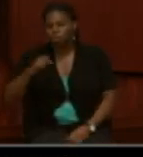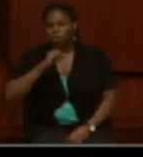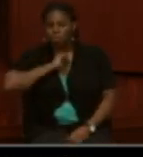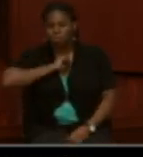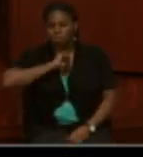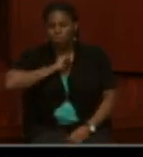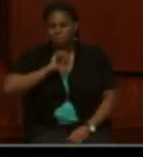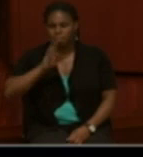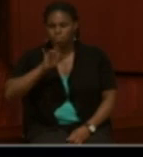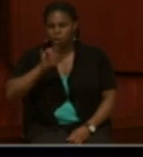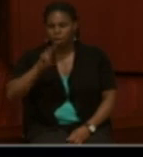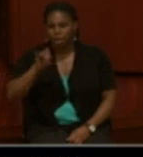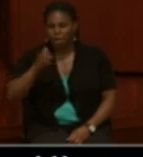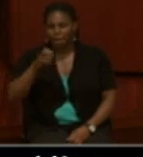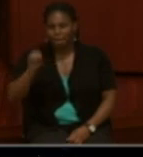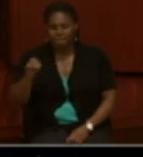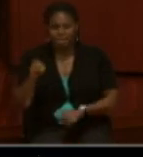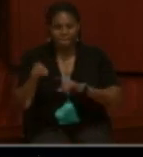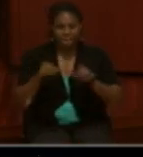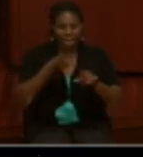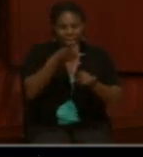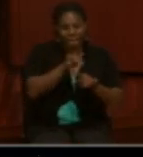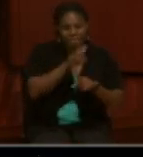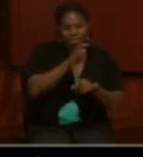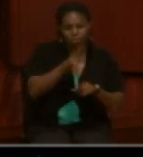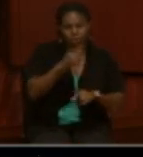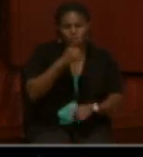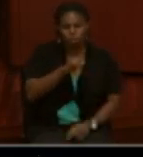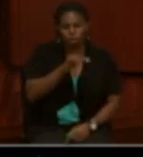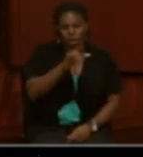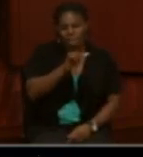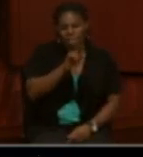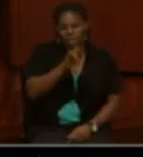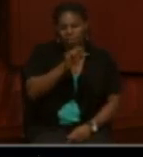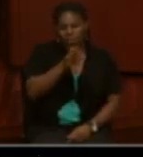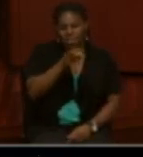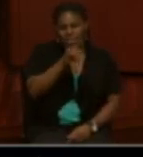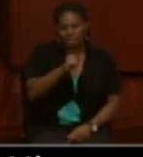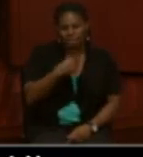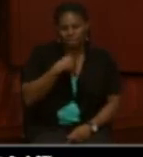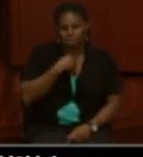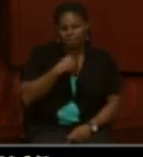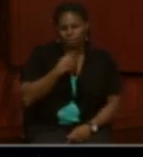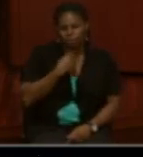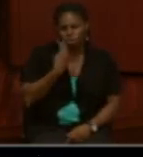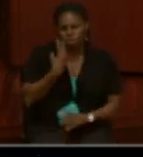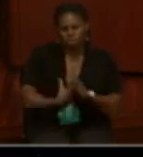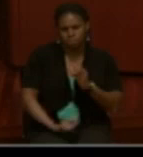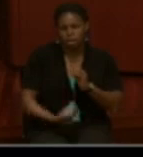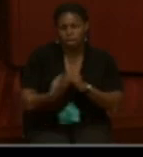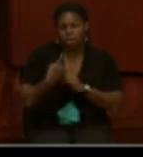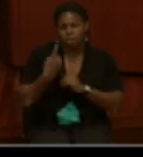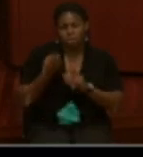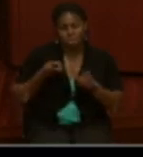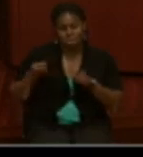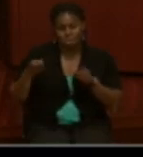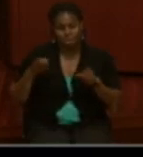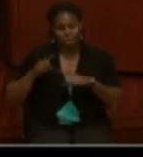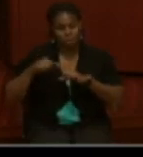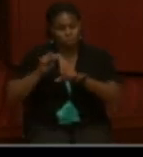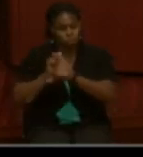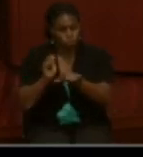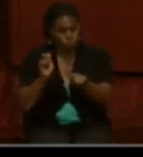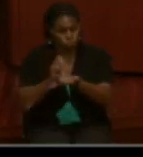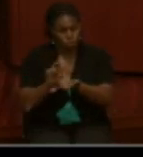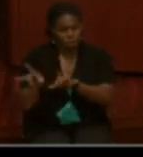on March 23, 1864 for laryngitis. And then it says duty. So both of those would have been duty related.